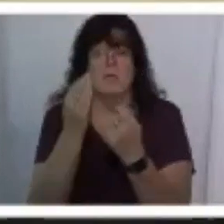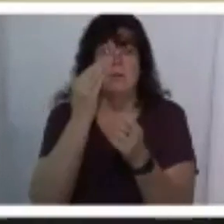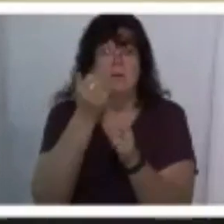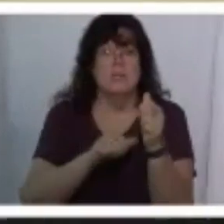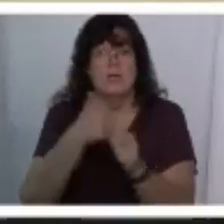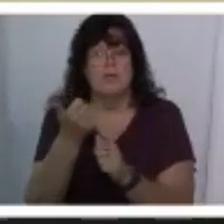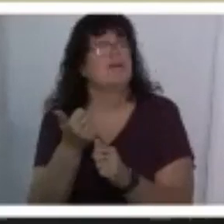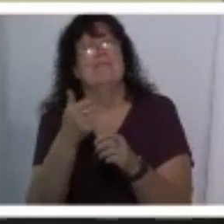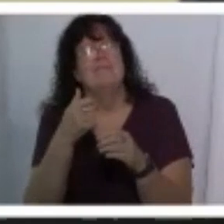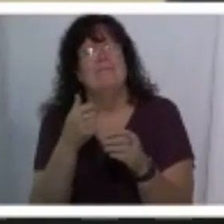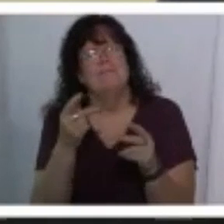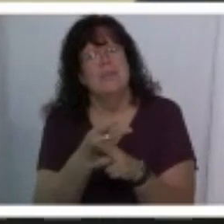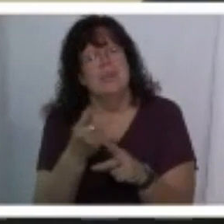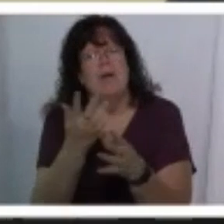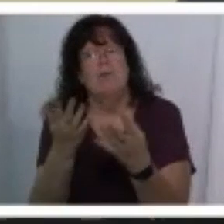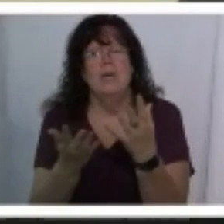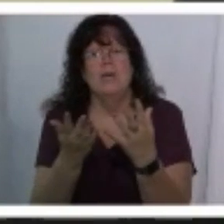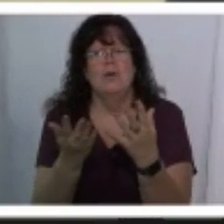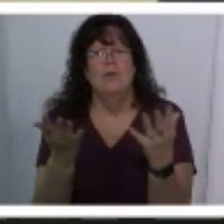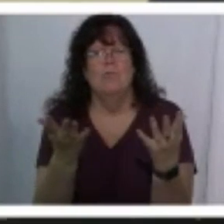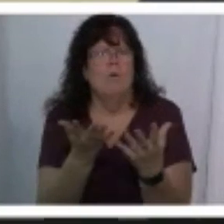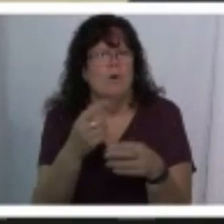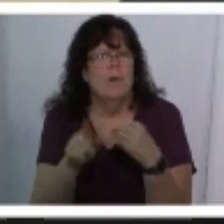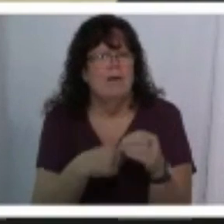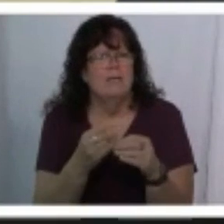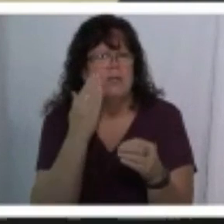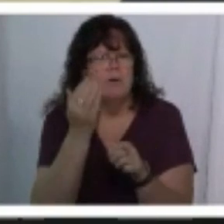and figure out about each other and learn to know each other better all right